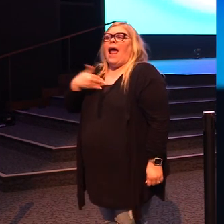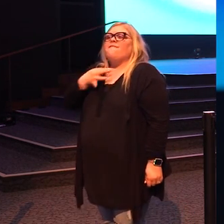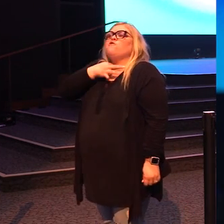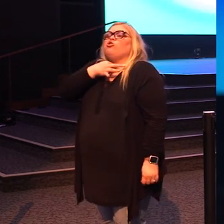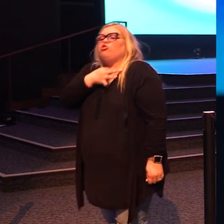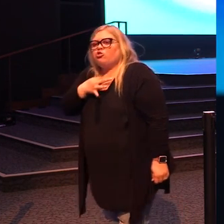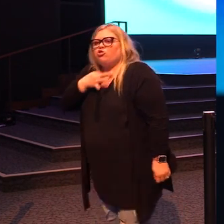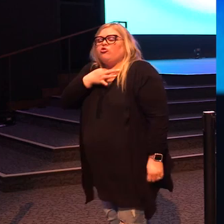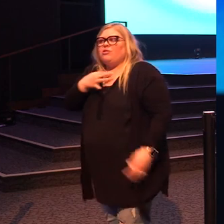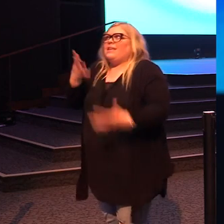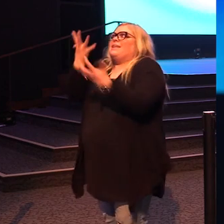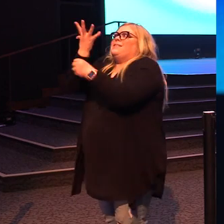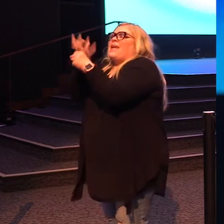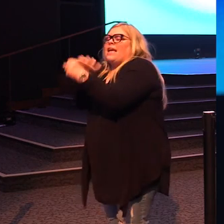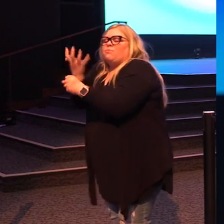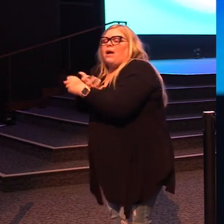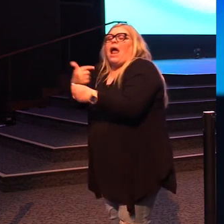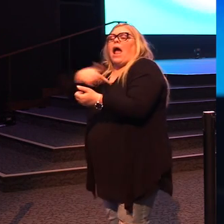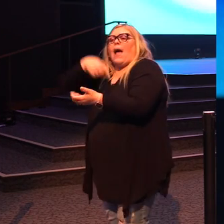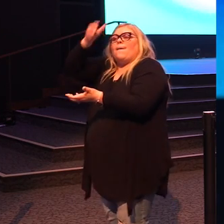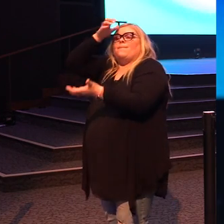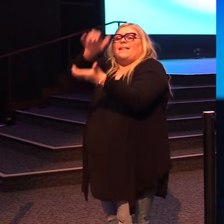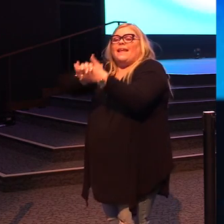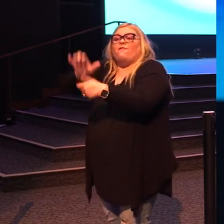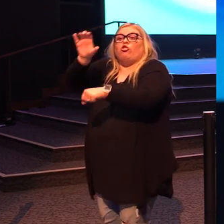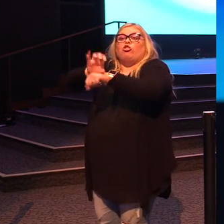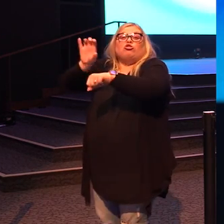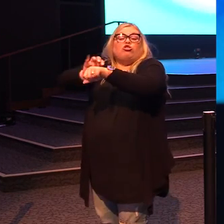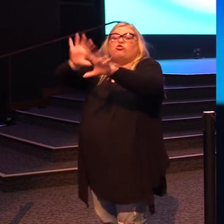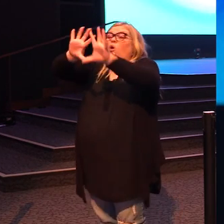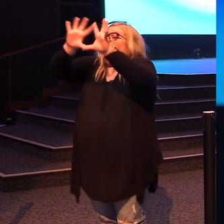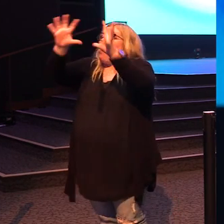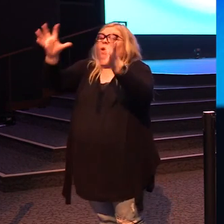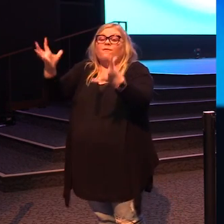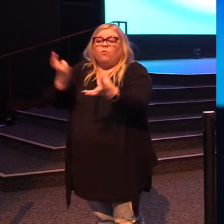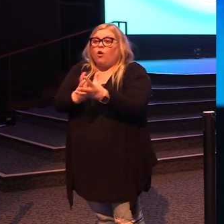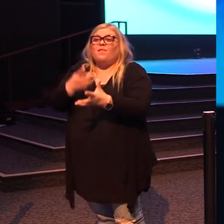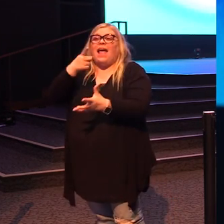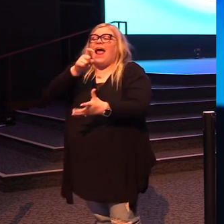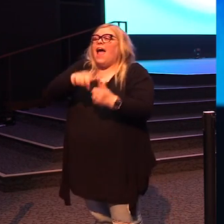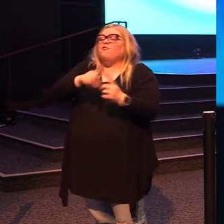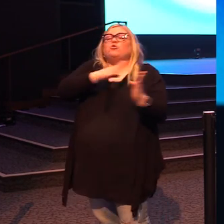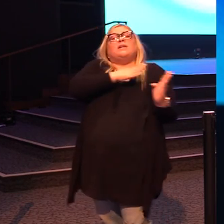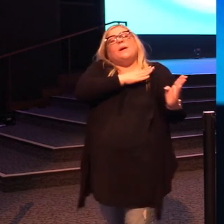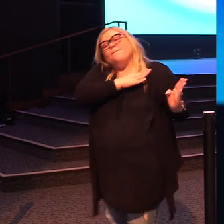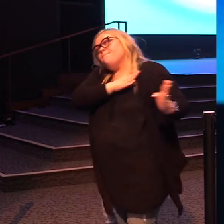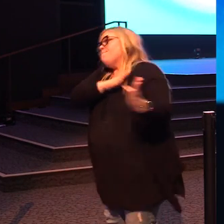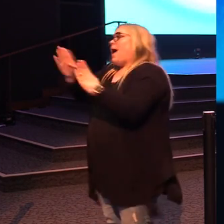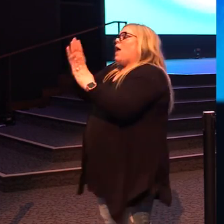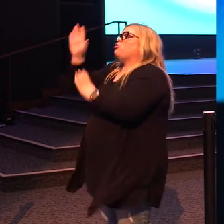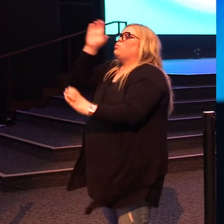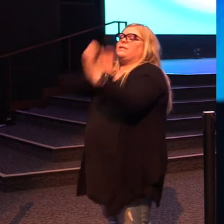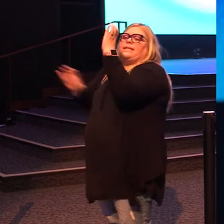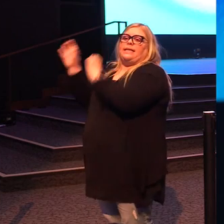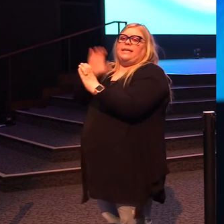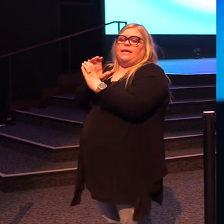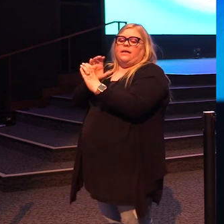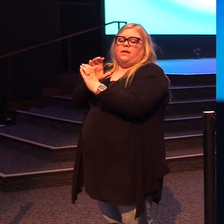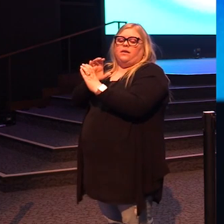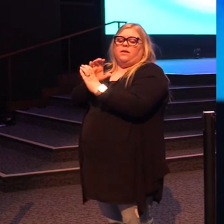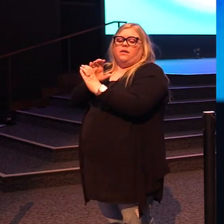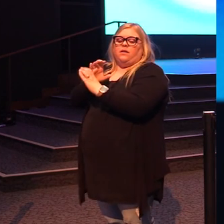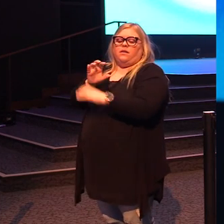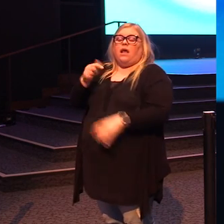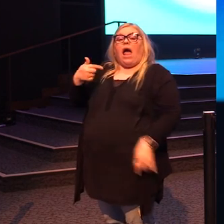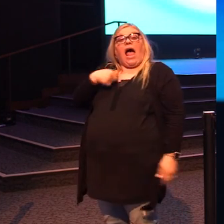and a desperation that I believe the church across the globe has got to get back. We're like, I've seen it,